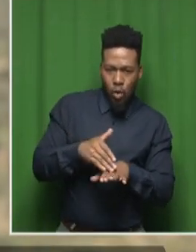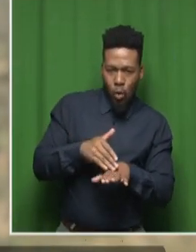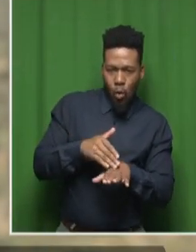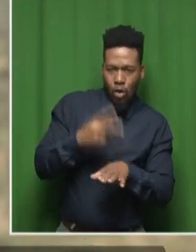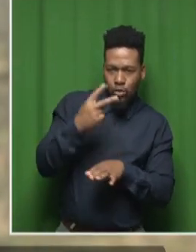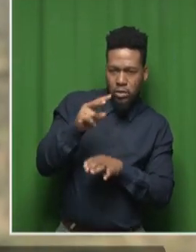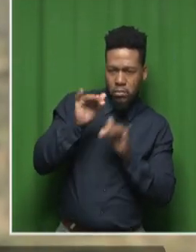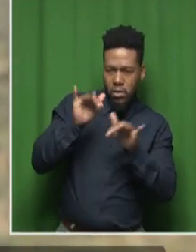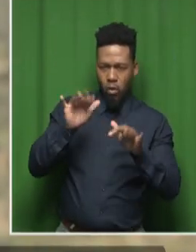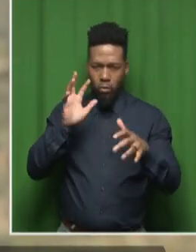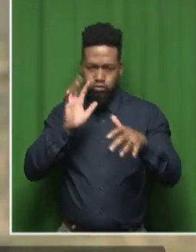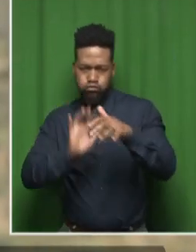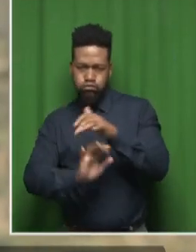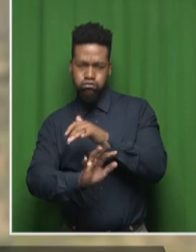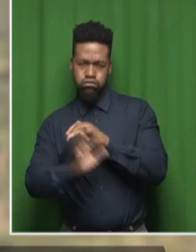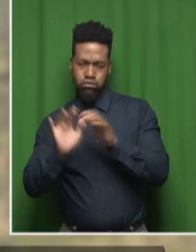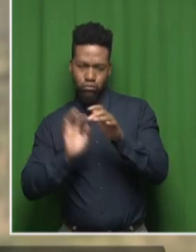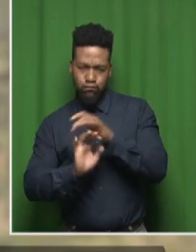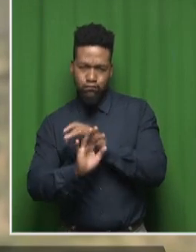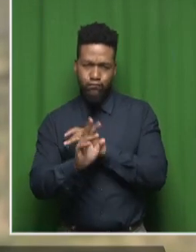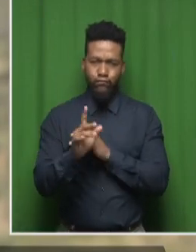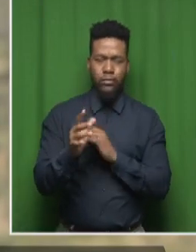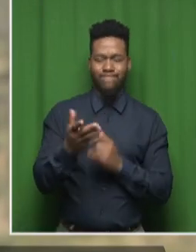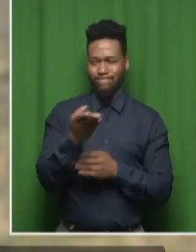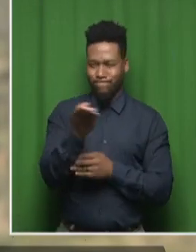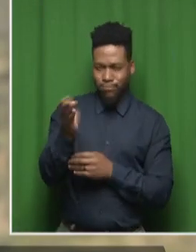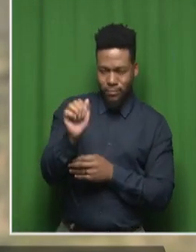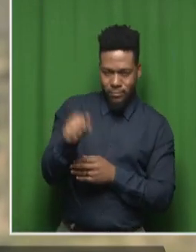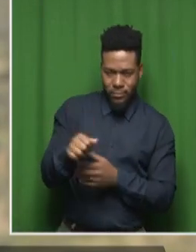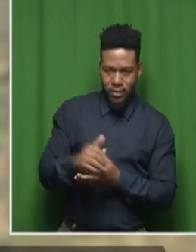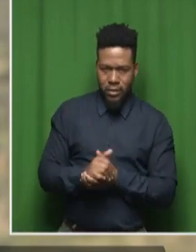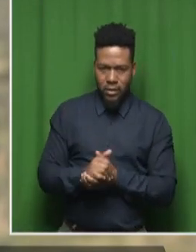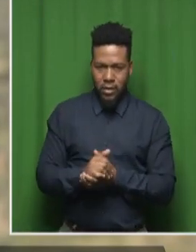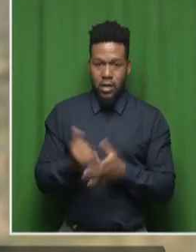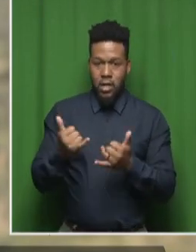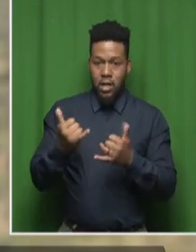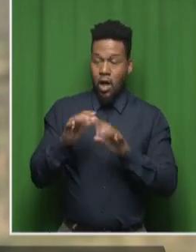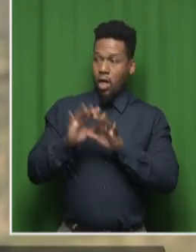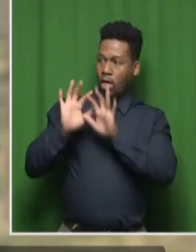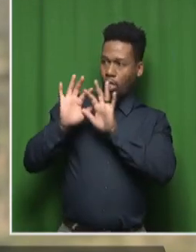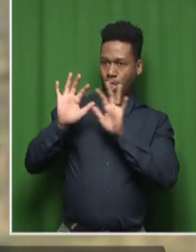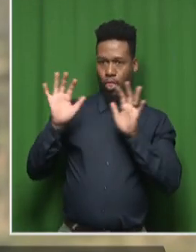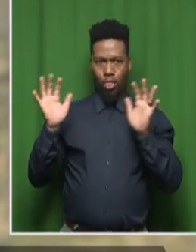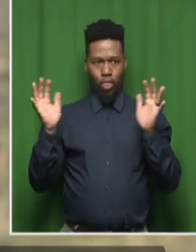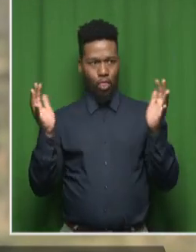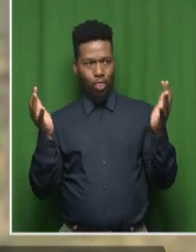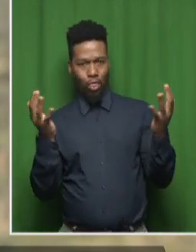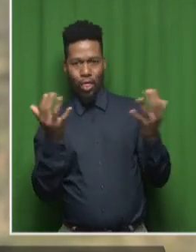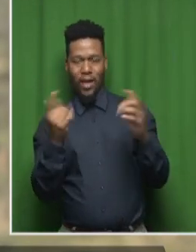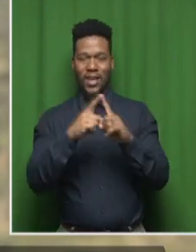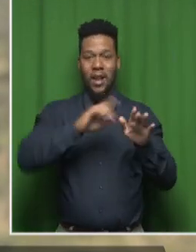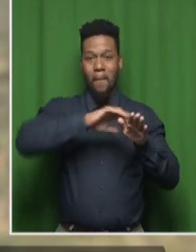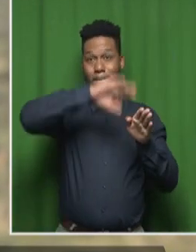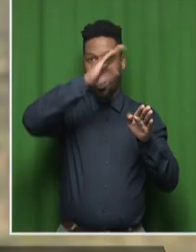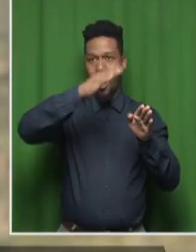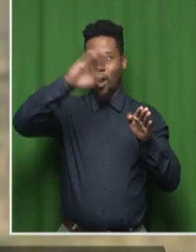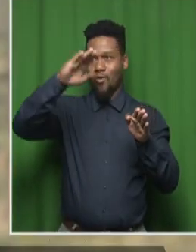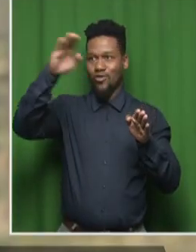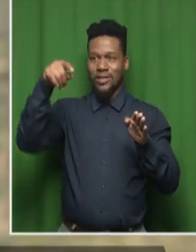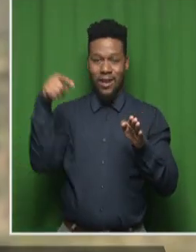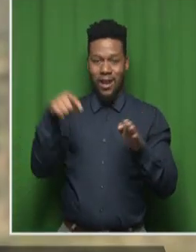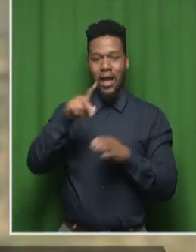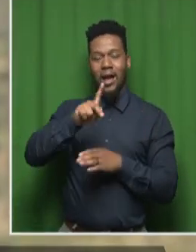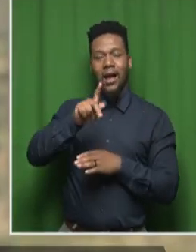and activity, people coming out. We're also surrounded by the majestic Karoo mountains, the hills and the open